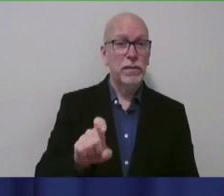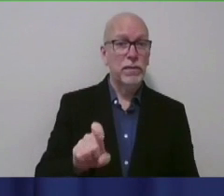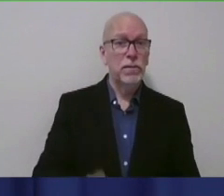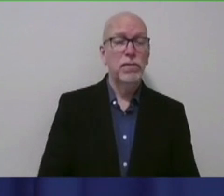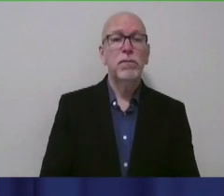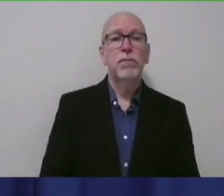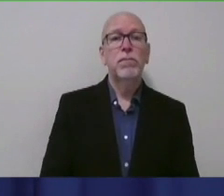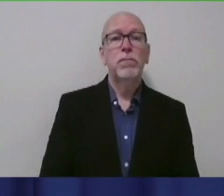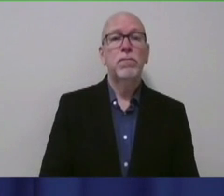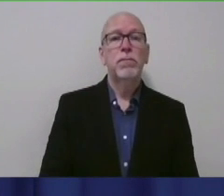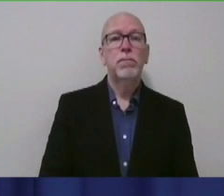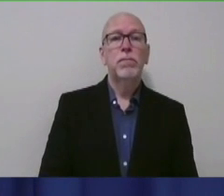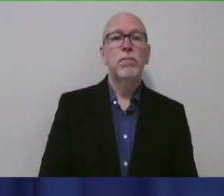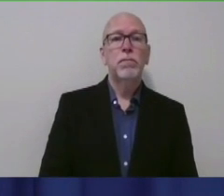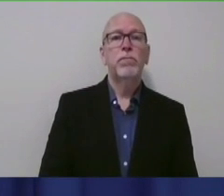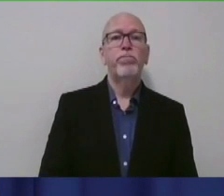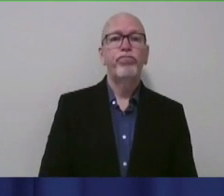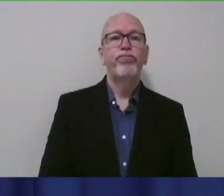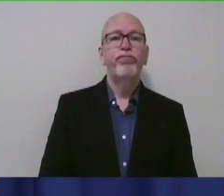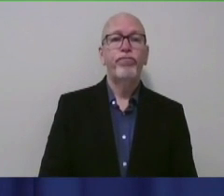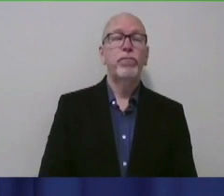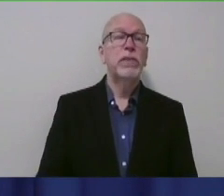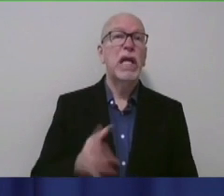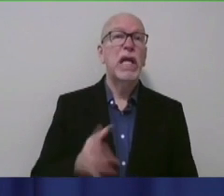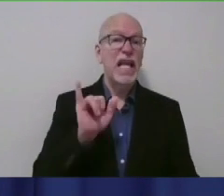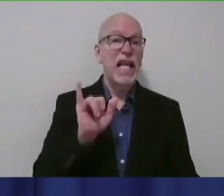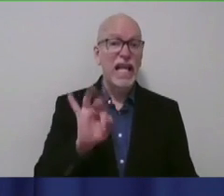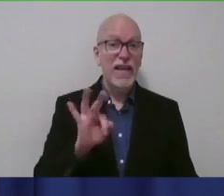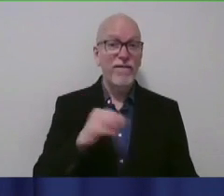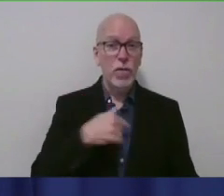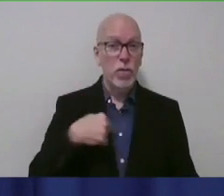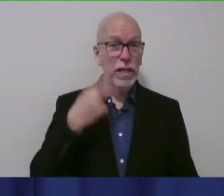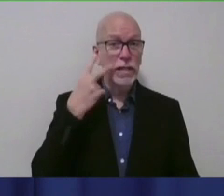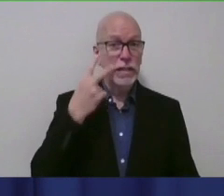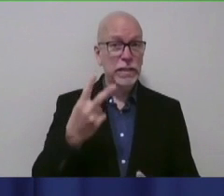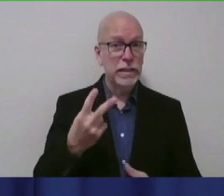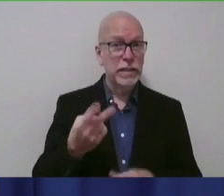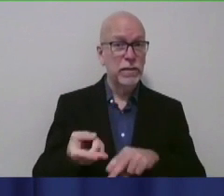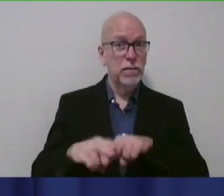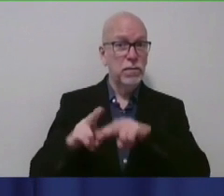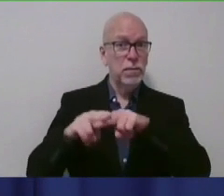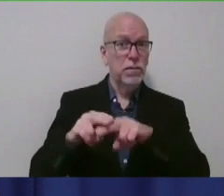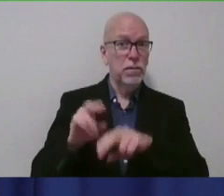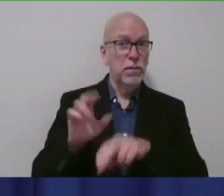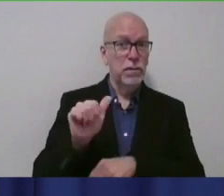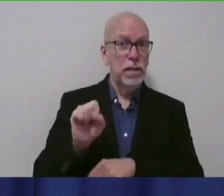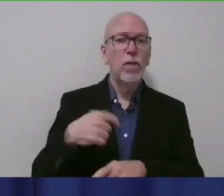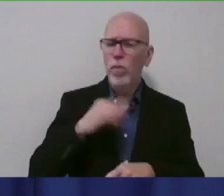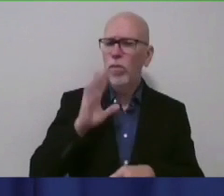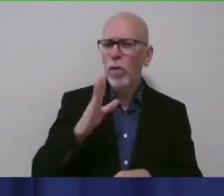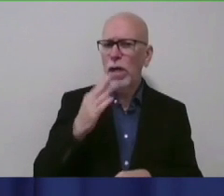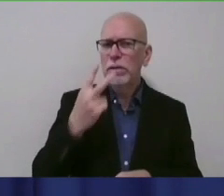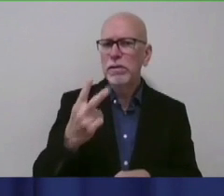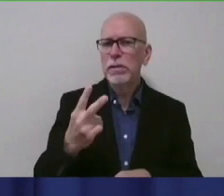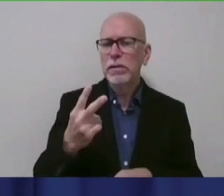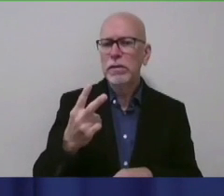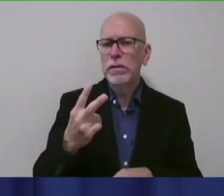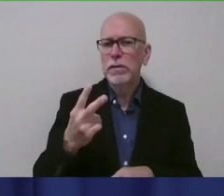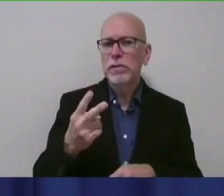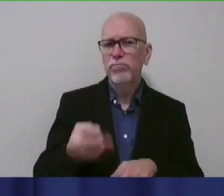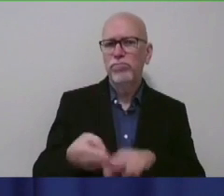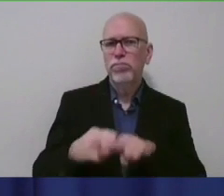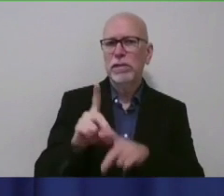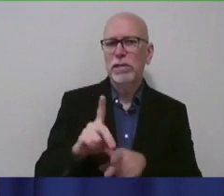Well, I think that as we, if we start to see significant increases in cases, and we will see a surge of the Delta variant.